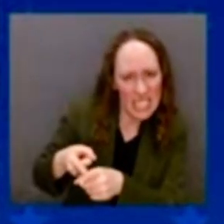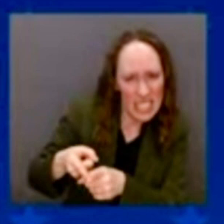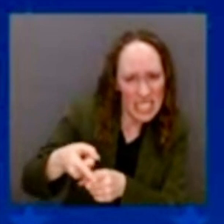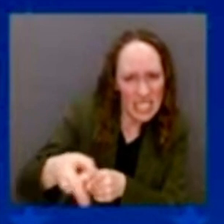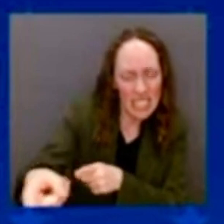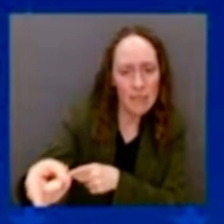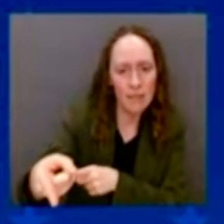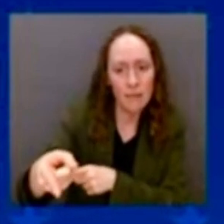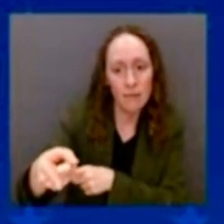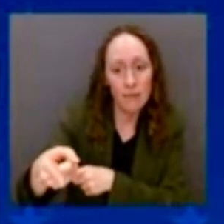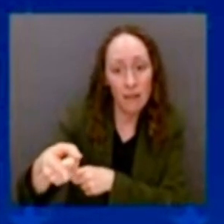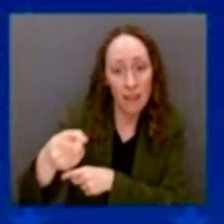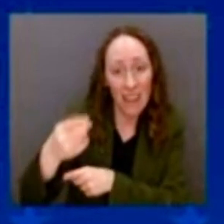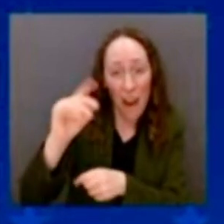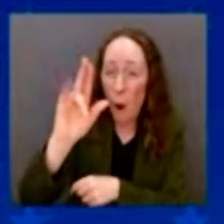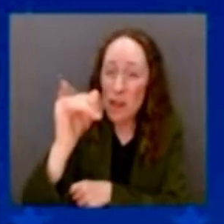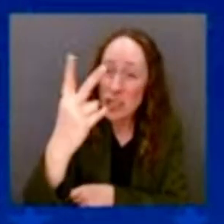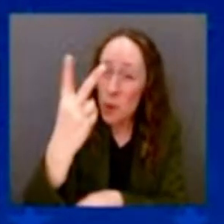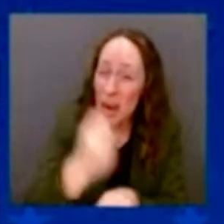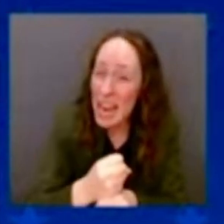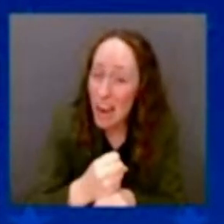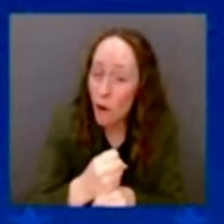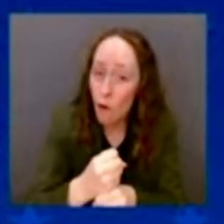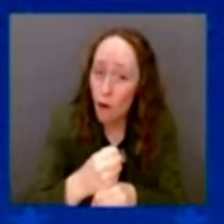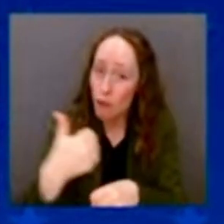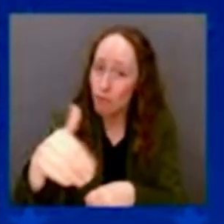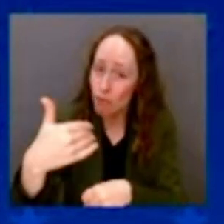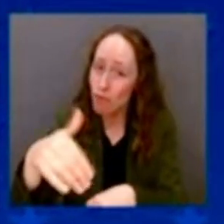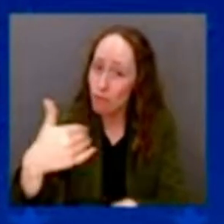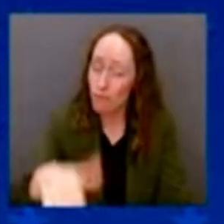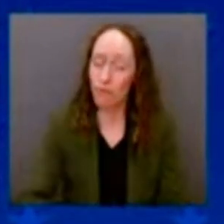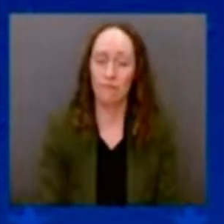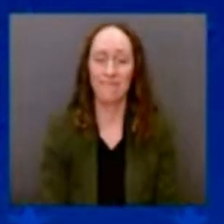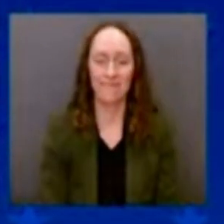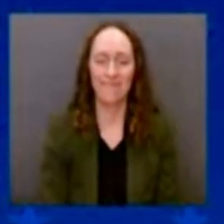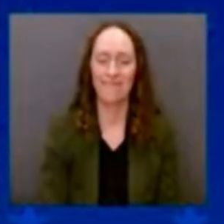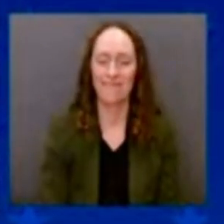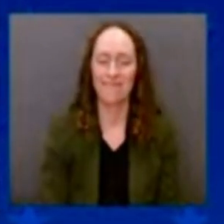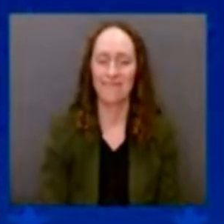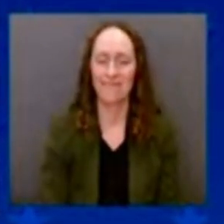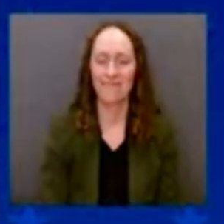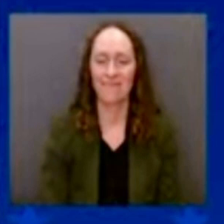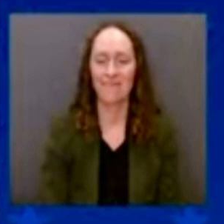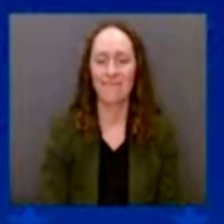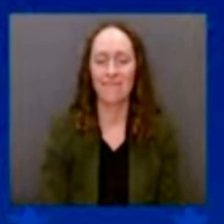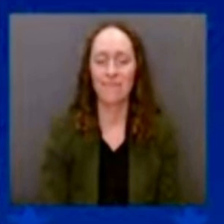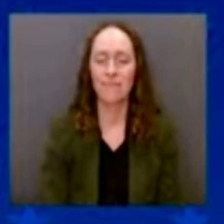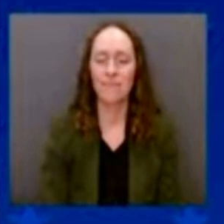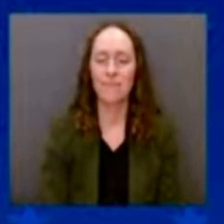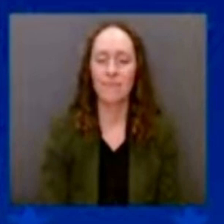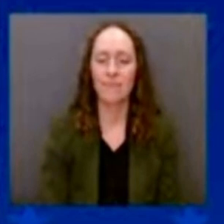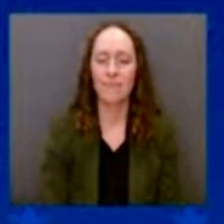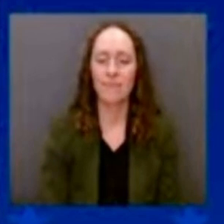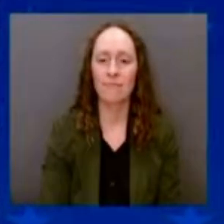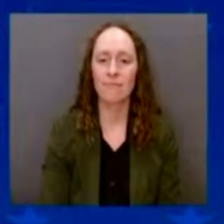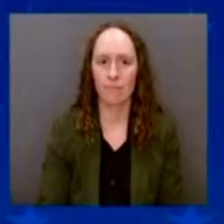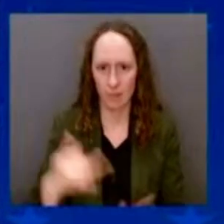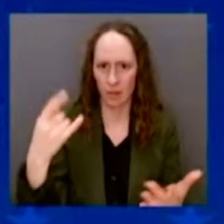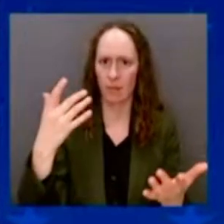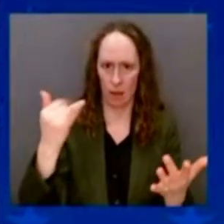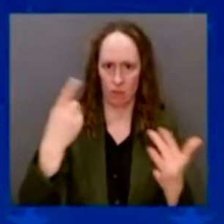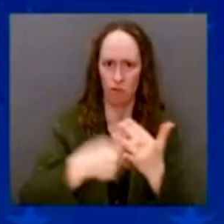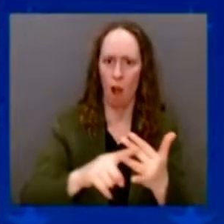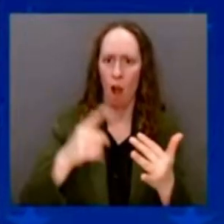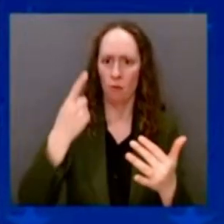We've also seen more people start — apply to start small businesses than ever before. It's not just unions. It's small